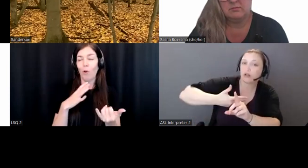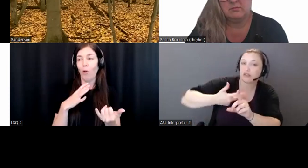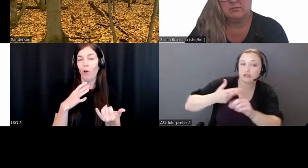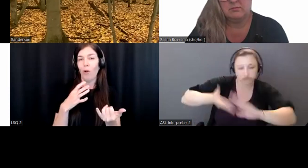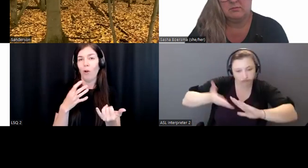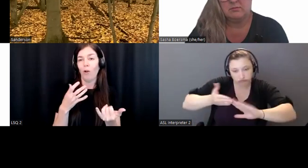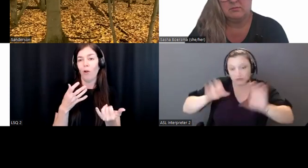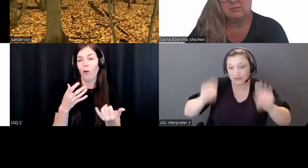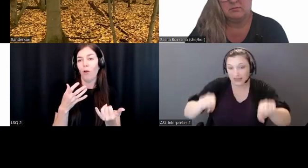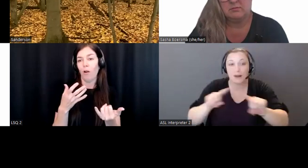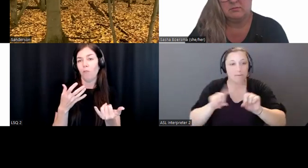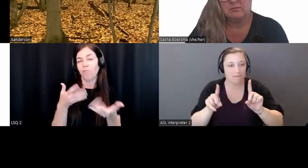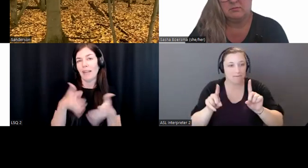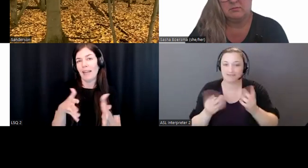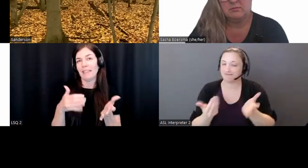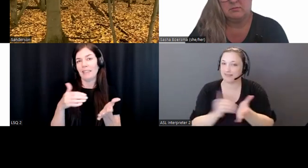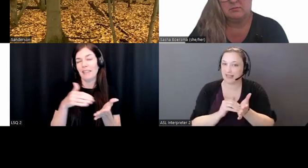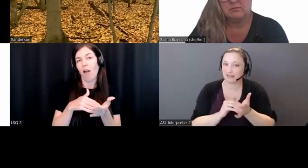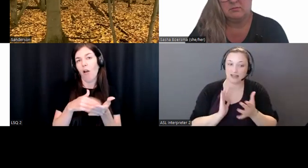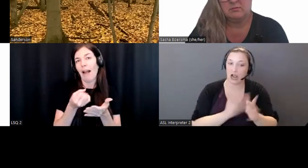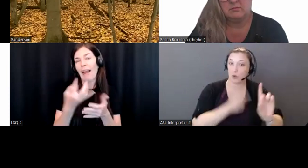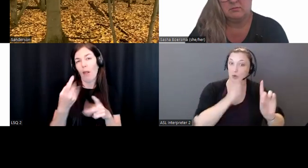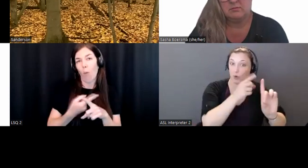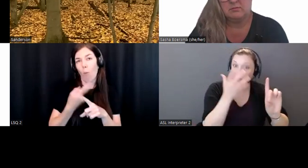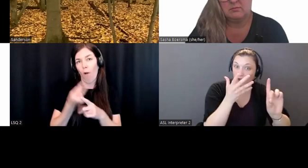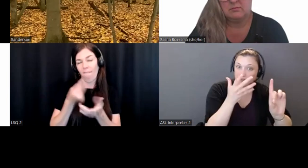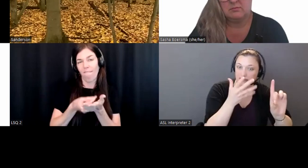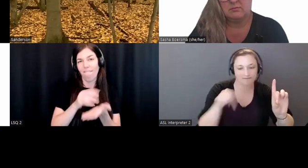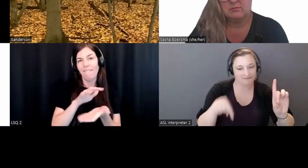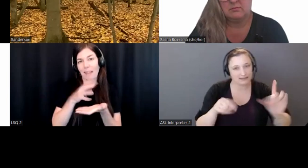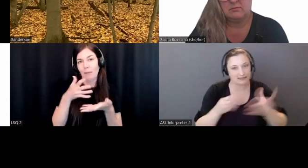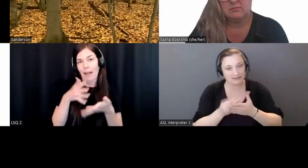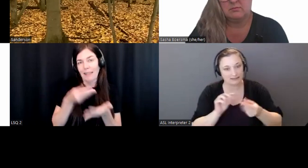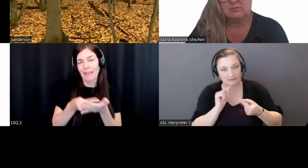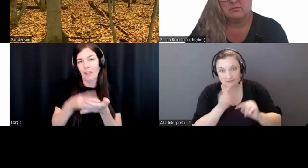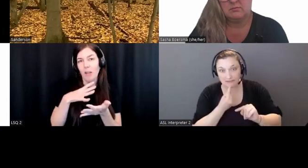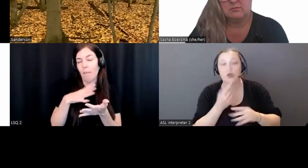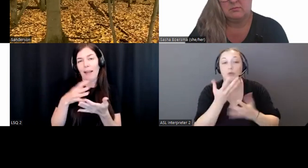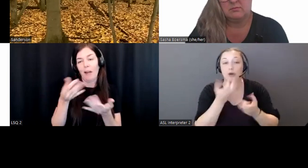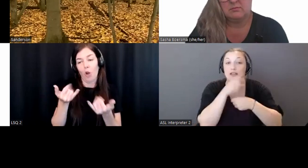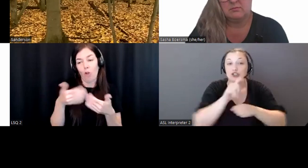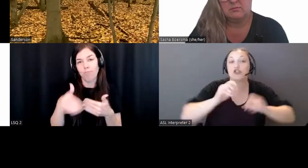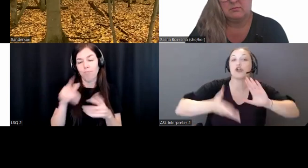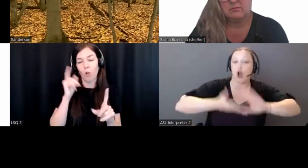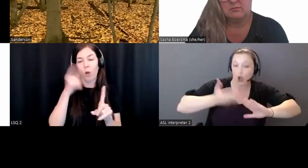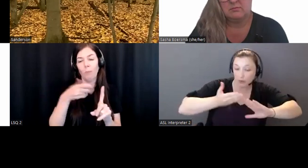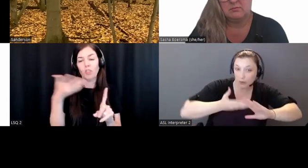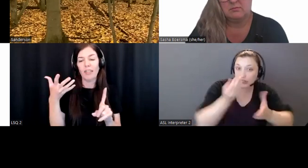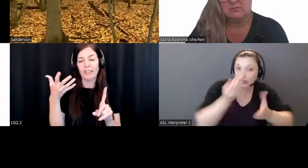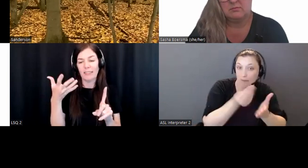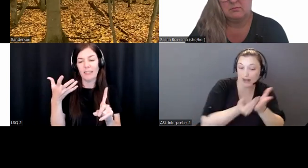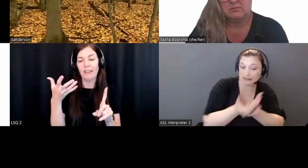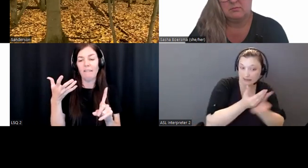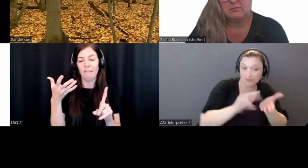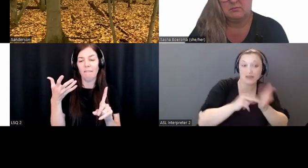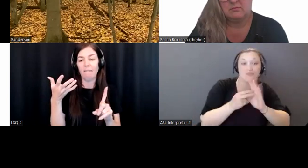very critical, as was number one objective that was stated earlier in the presentation for us to ensure that we have operational funds for us to continue to